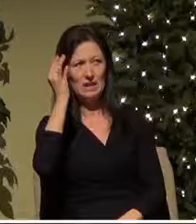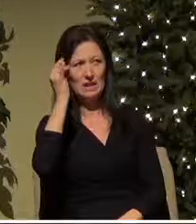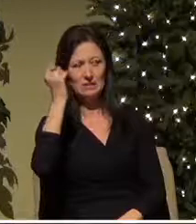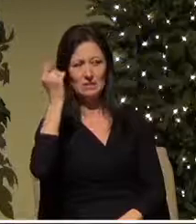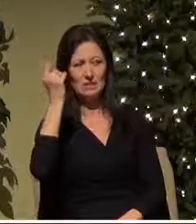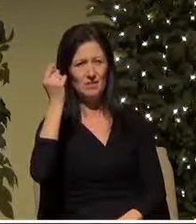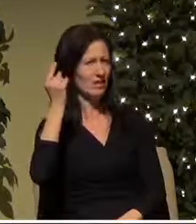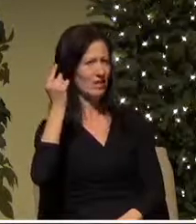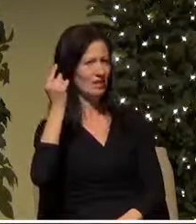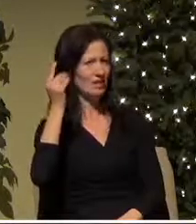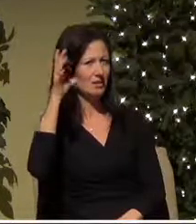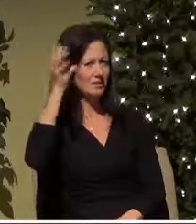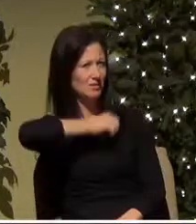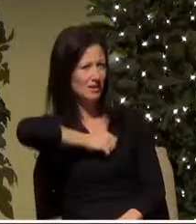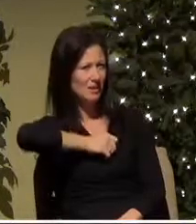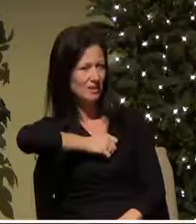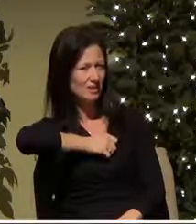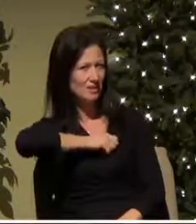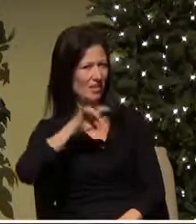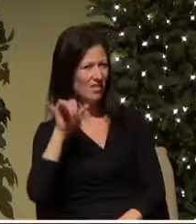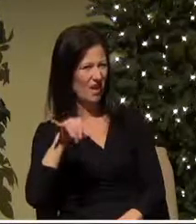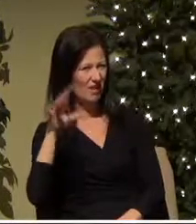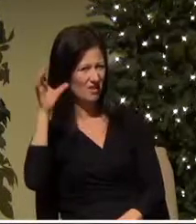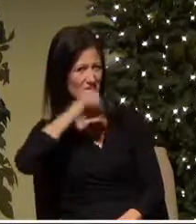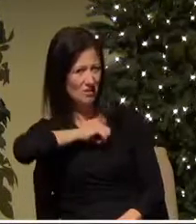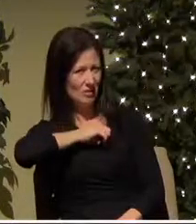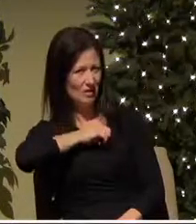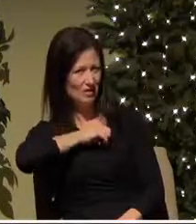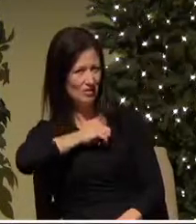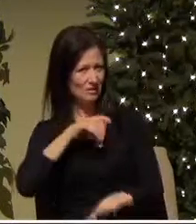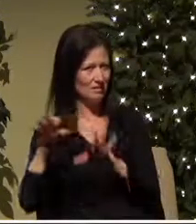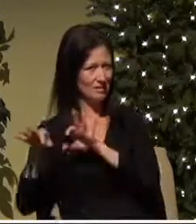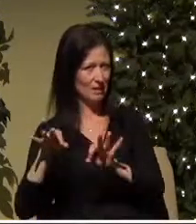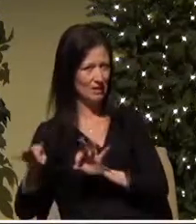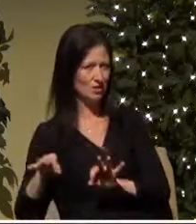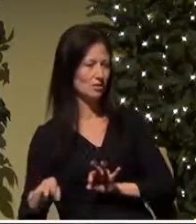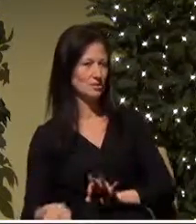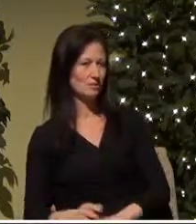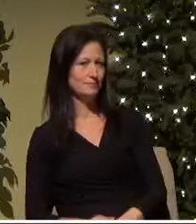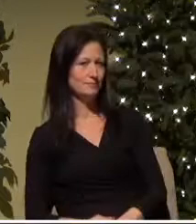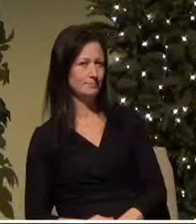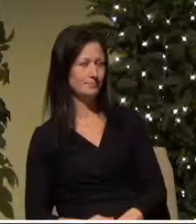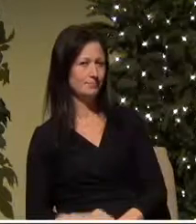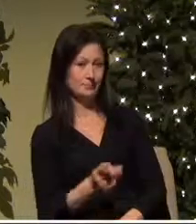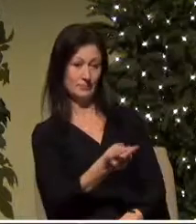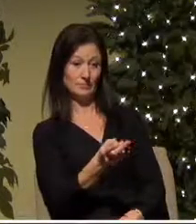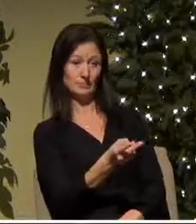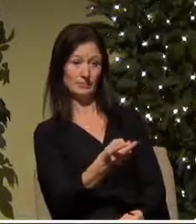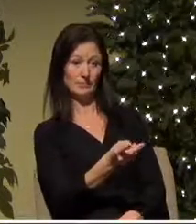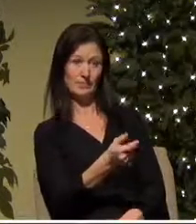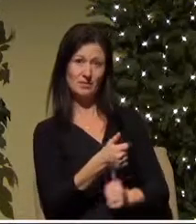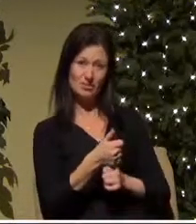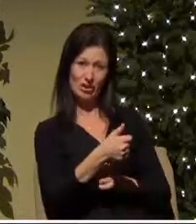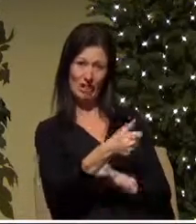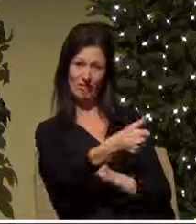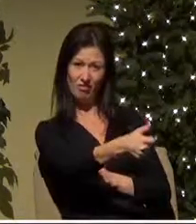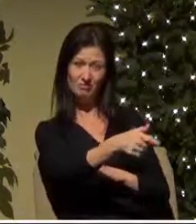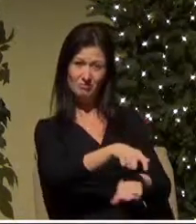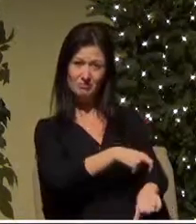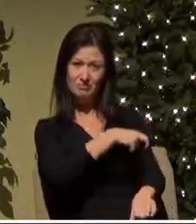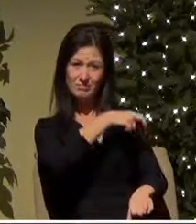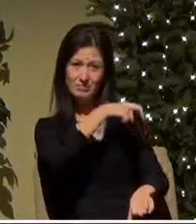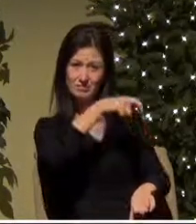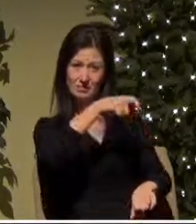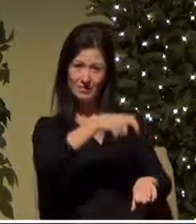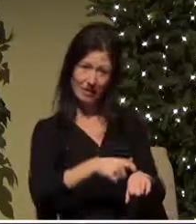just how absurd an explanation this is Joseph and Mary have traveled a long way for this